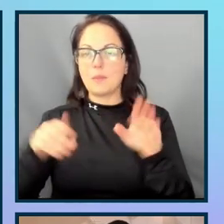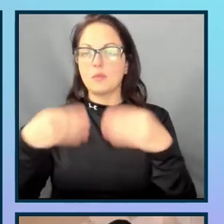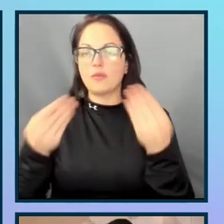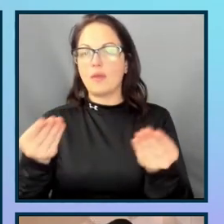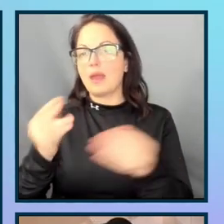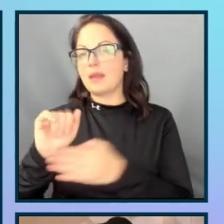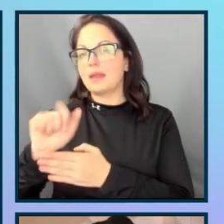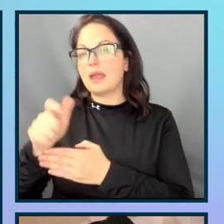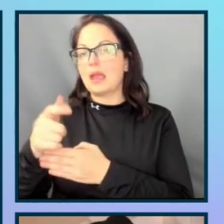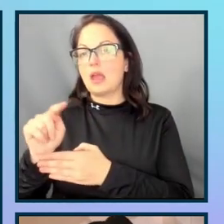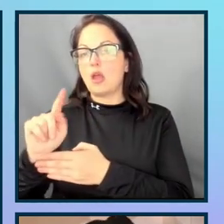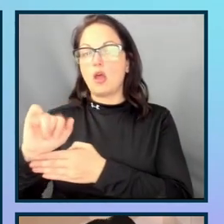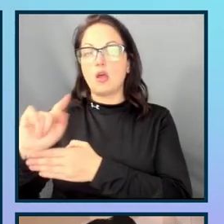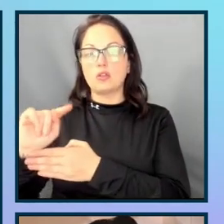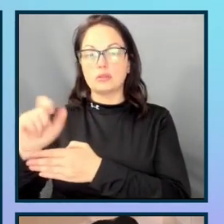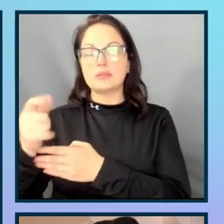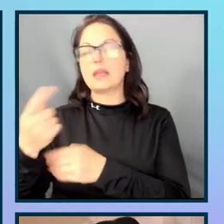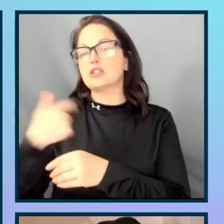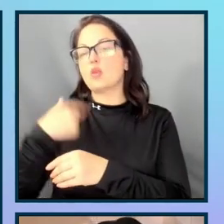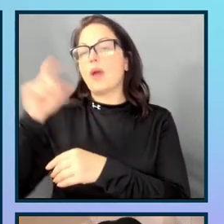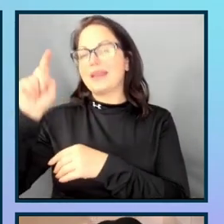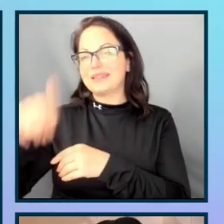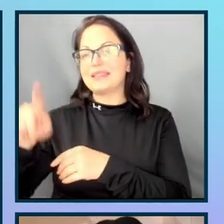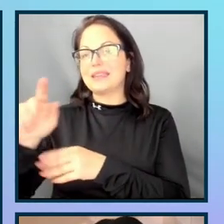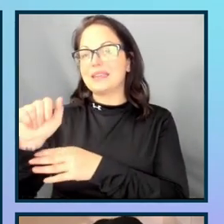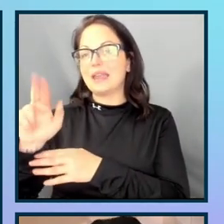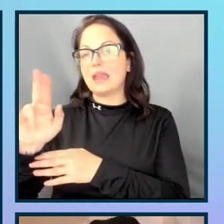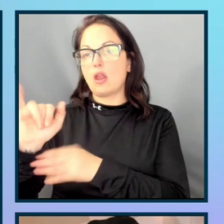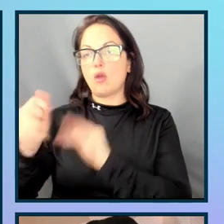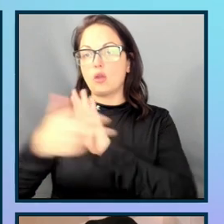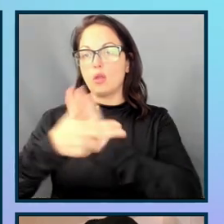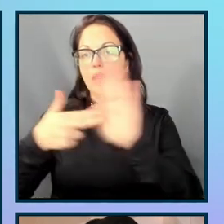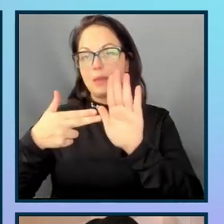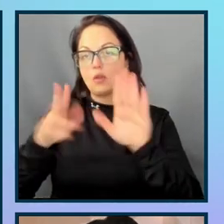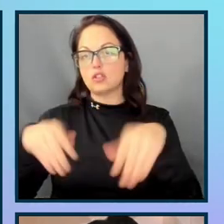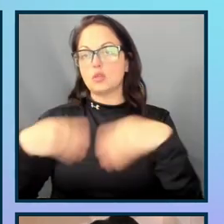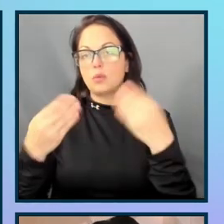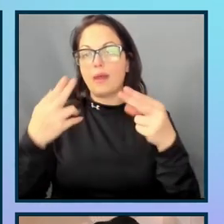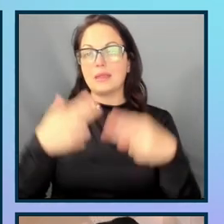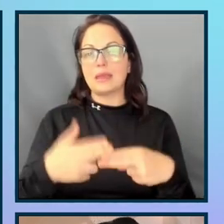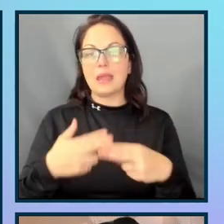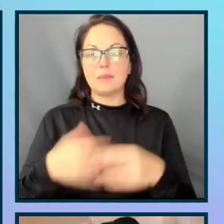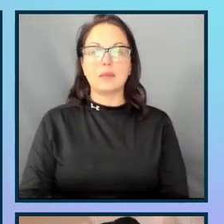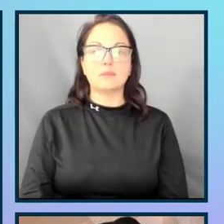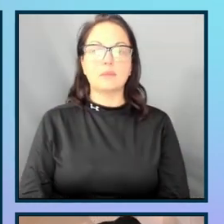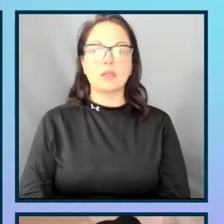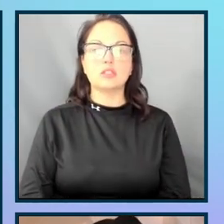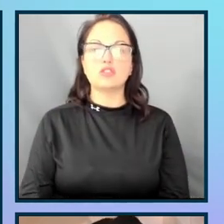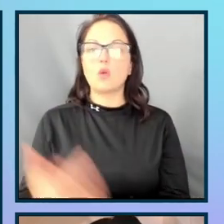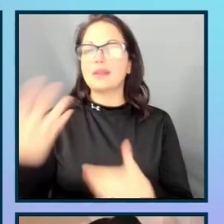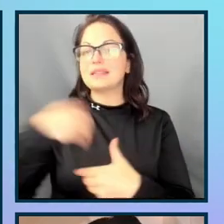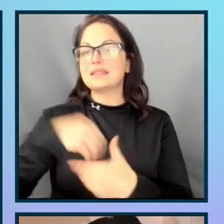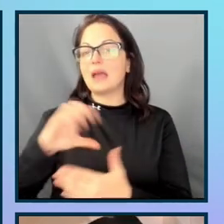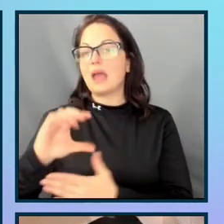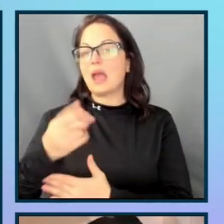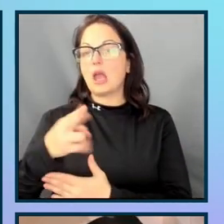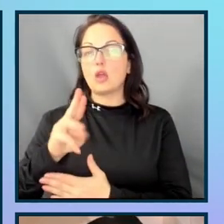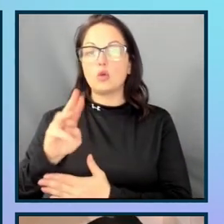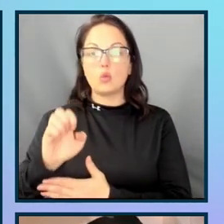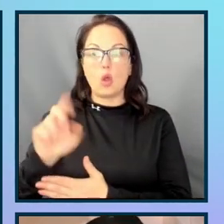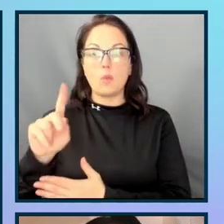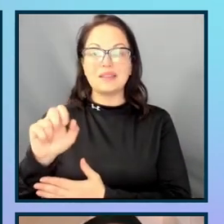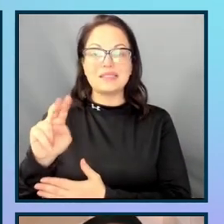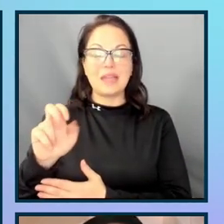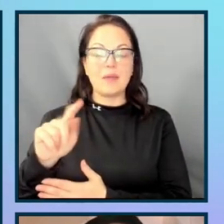an ARIA label for that button to provide that naming. So, inside by Chrome DevTools, I can actually go underneath